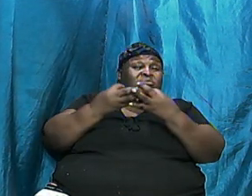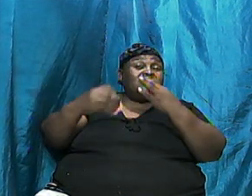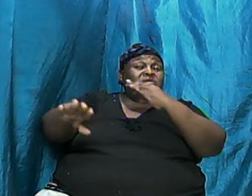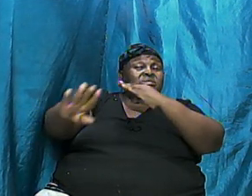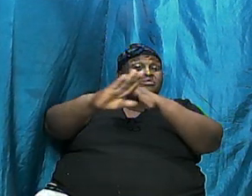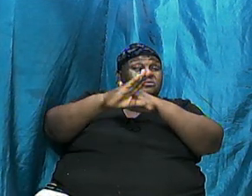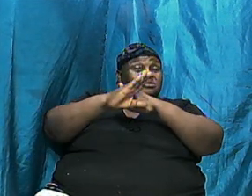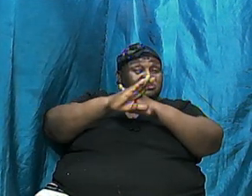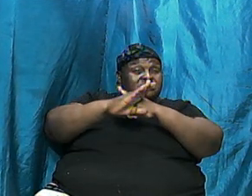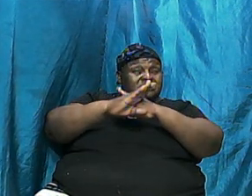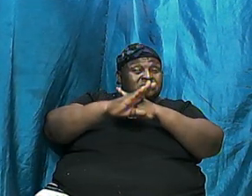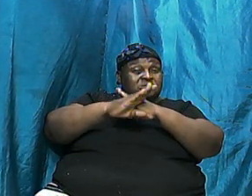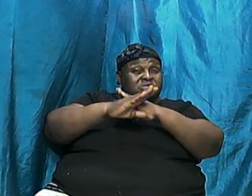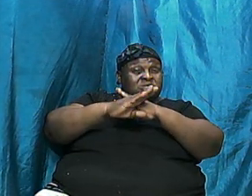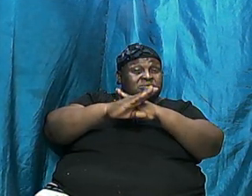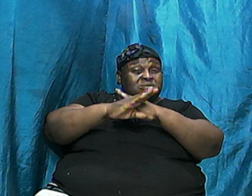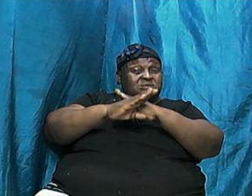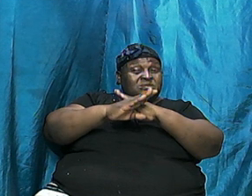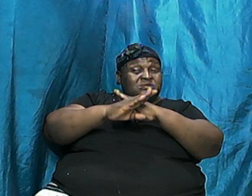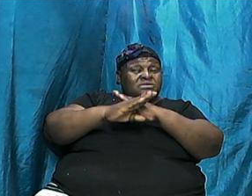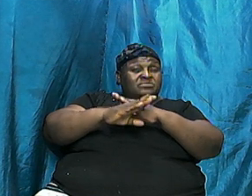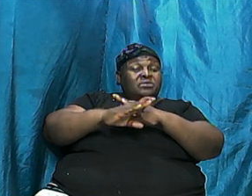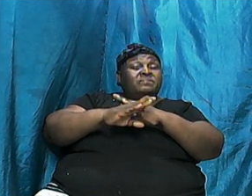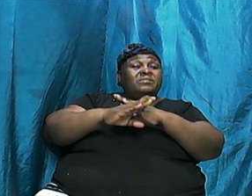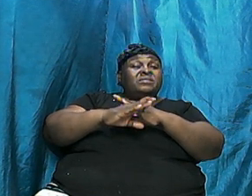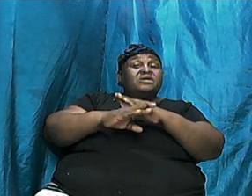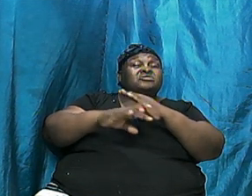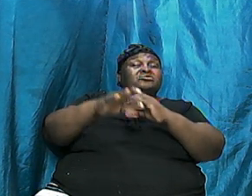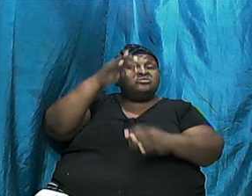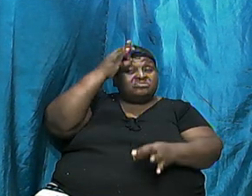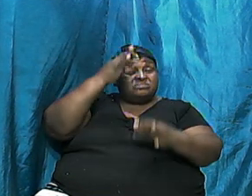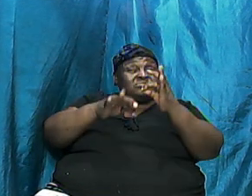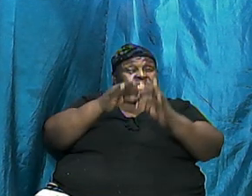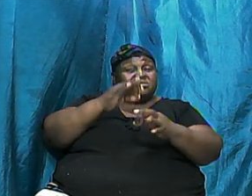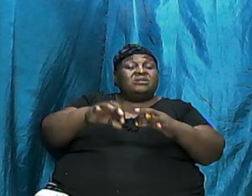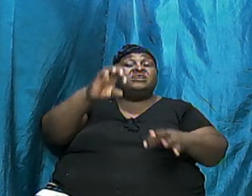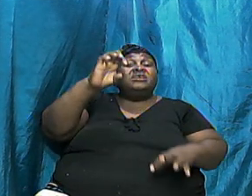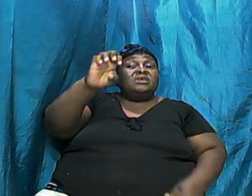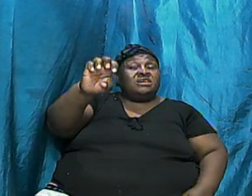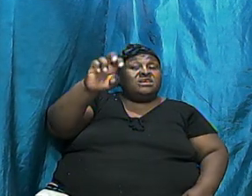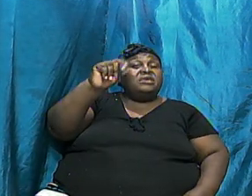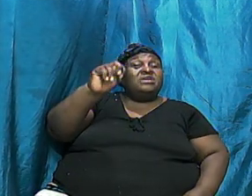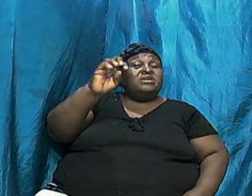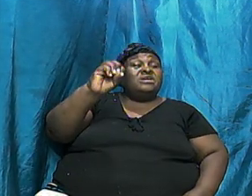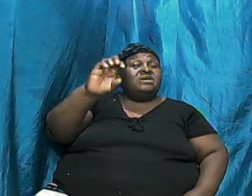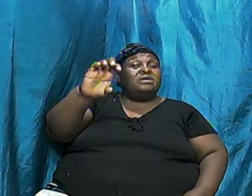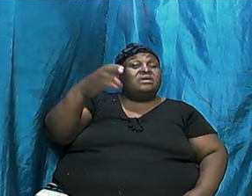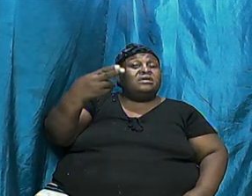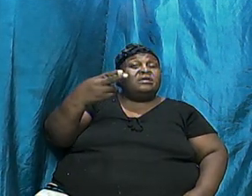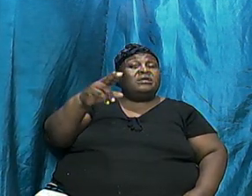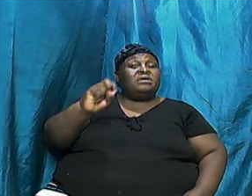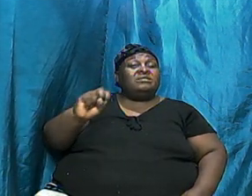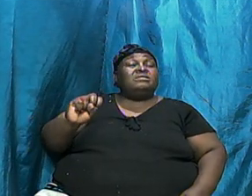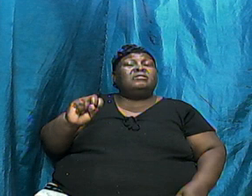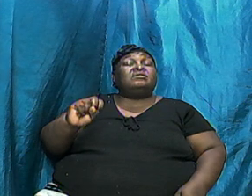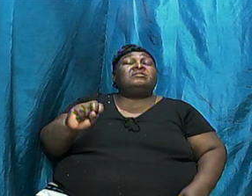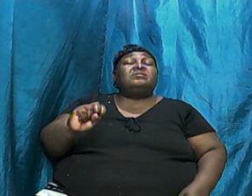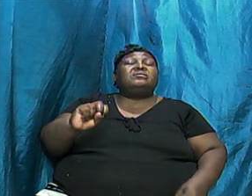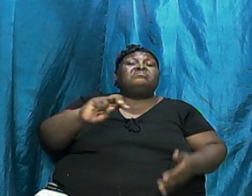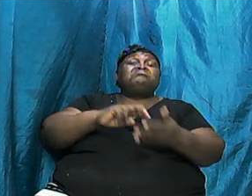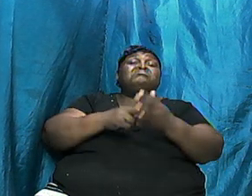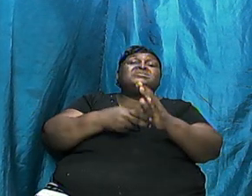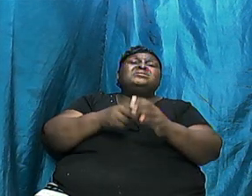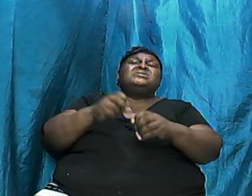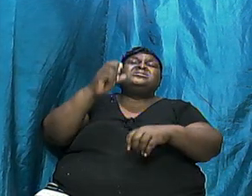of the judgment. Enoch was taken out. He typified the church